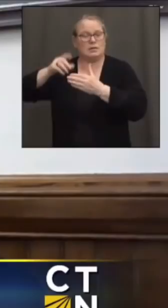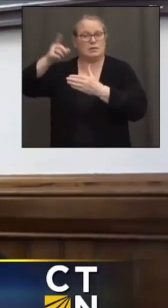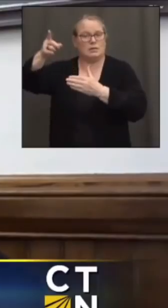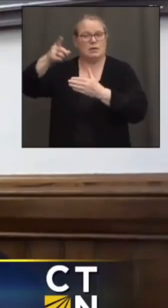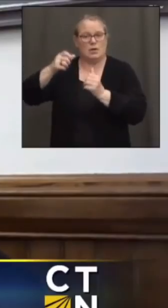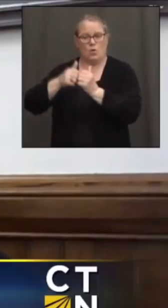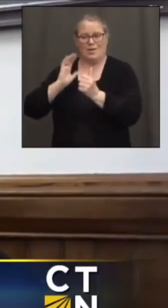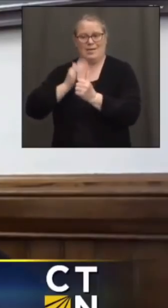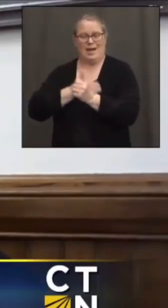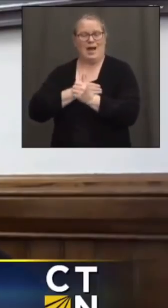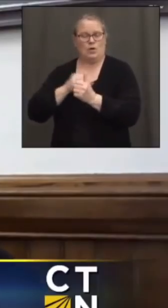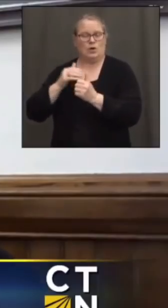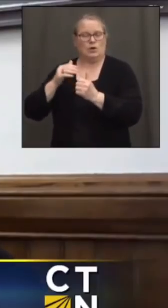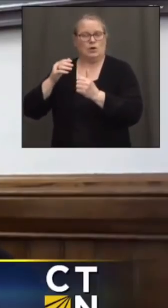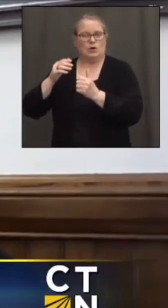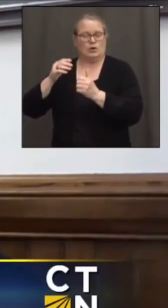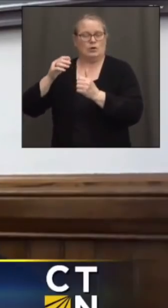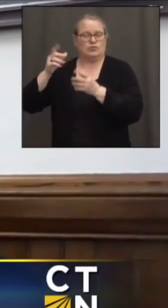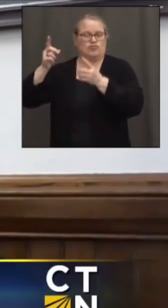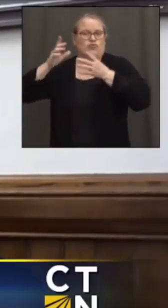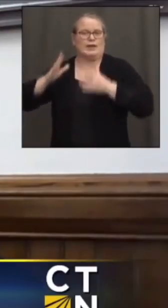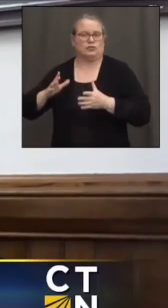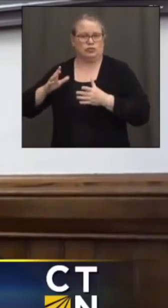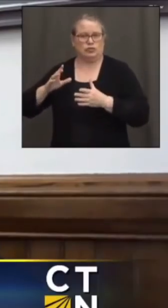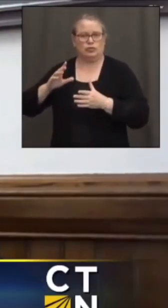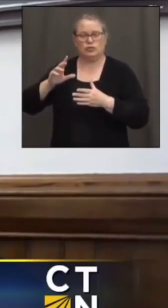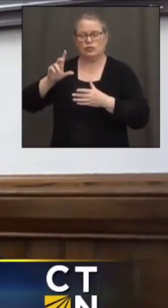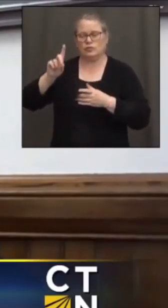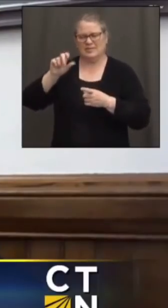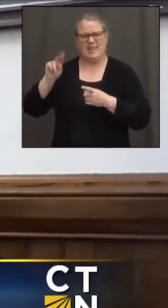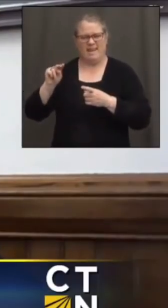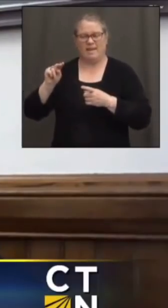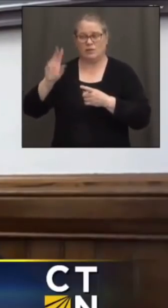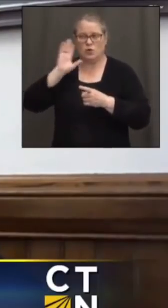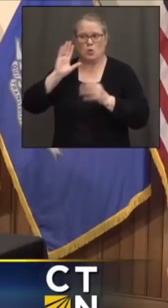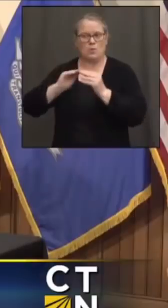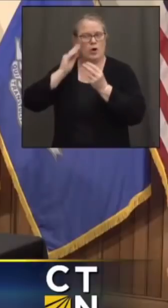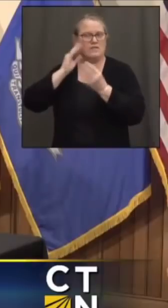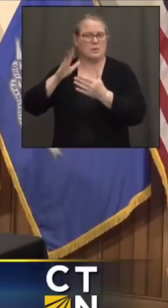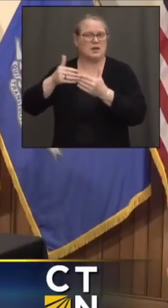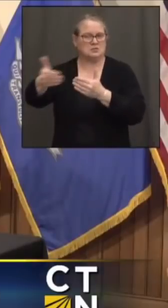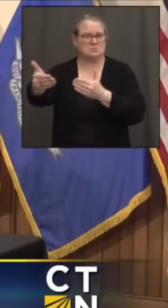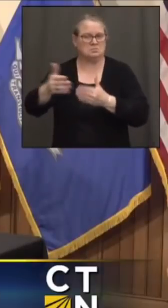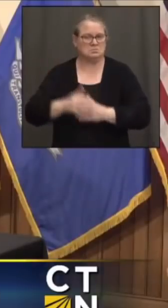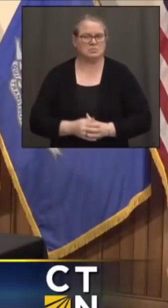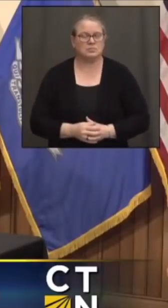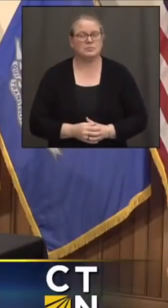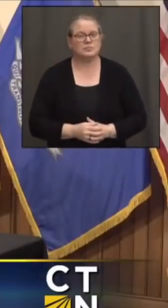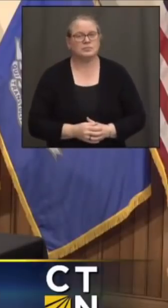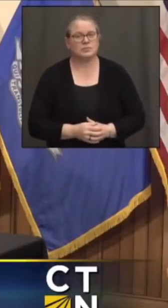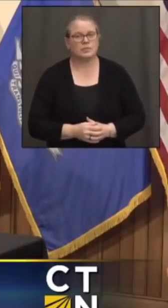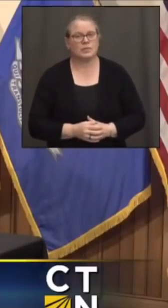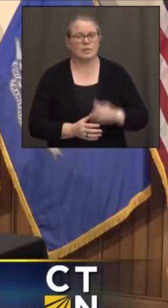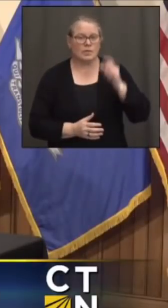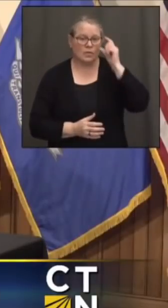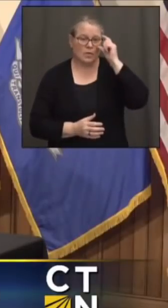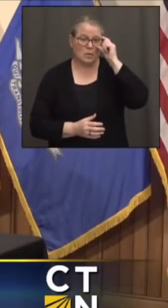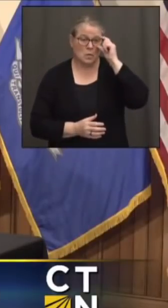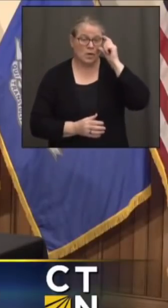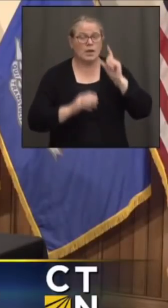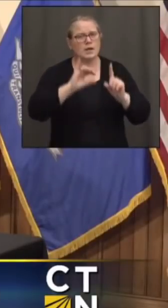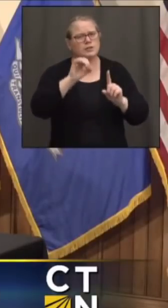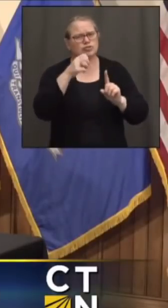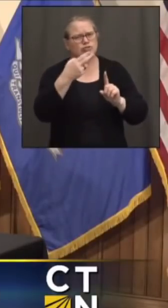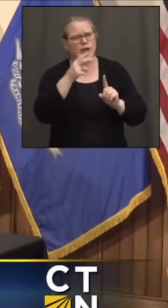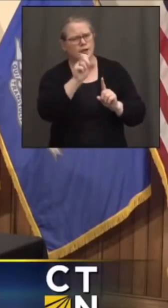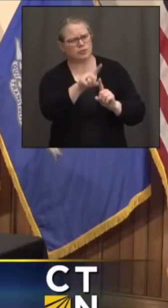D.C. Director, Dan DeSimone, so we'll have more information on that in the coming days. Okay. And Josh, can you give